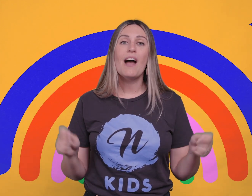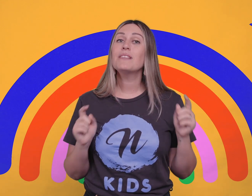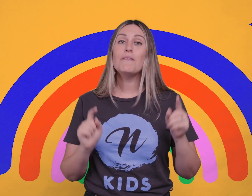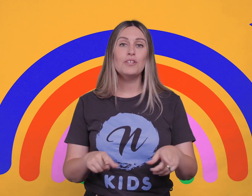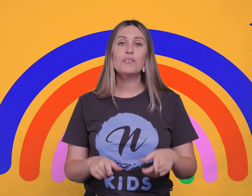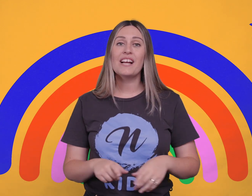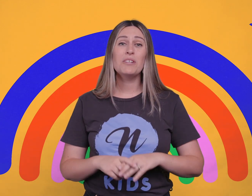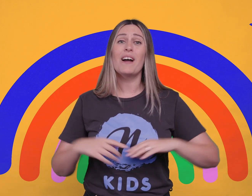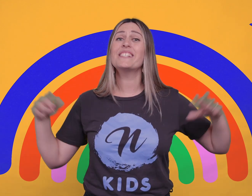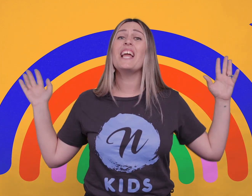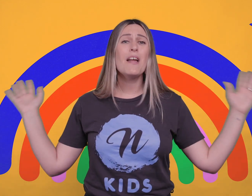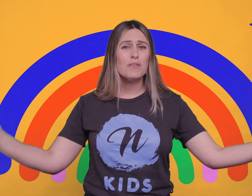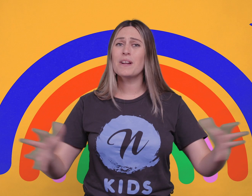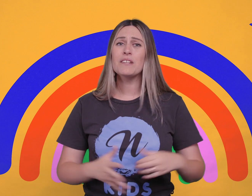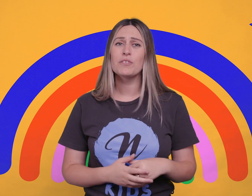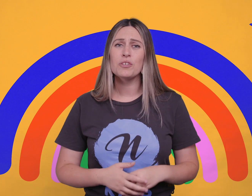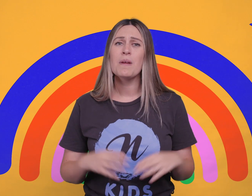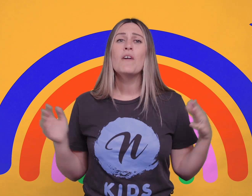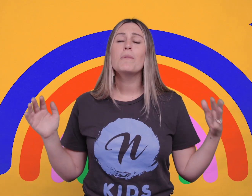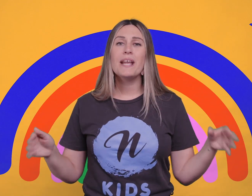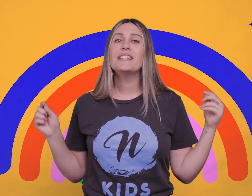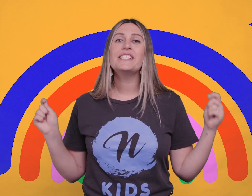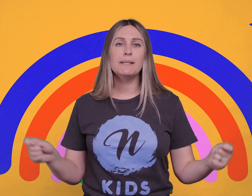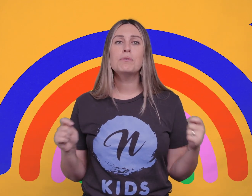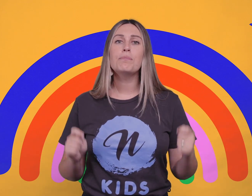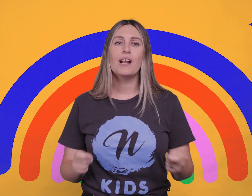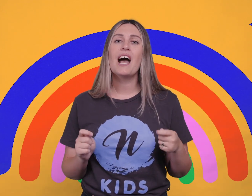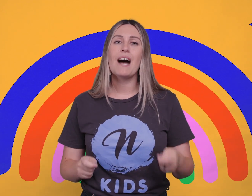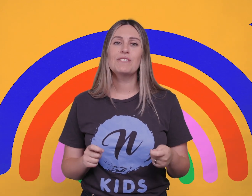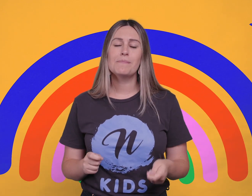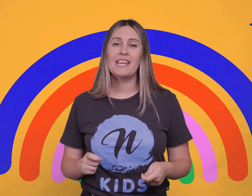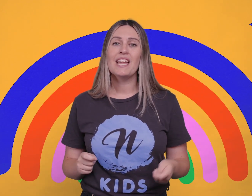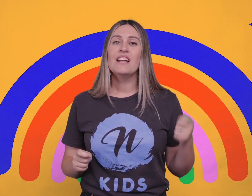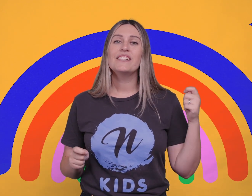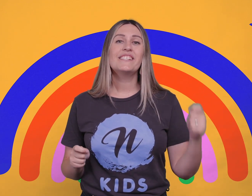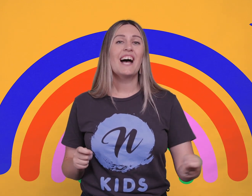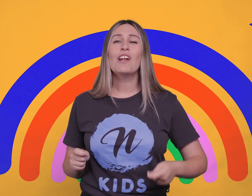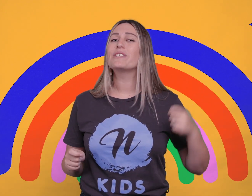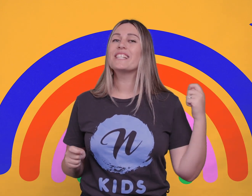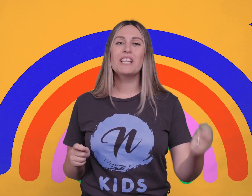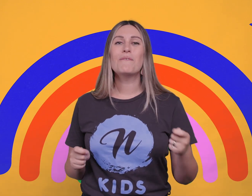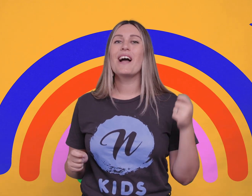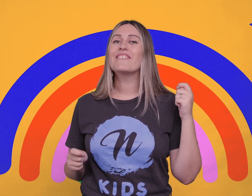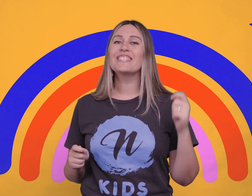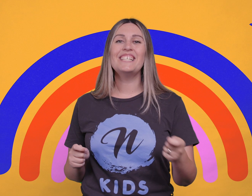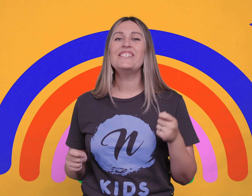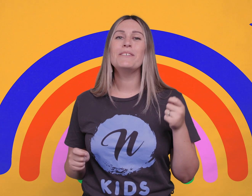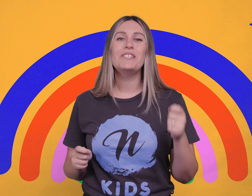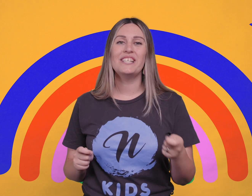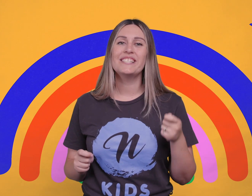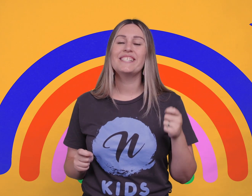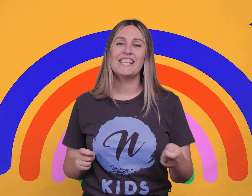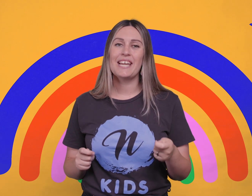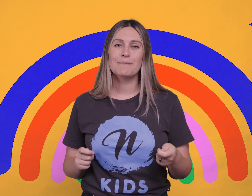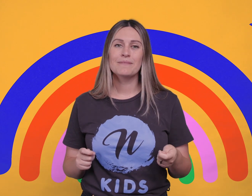And I would love you. Actually, why doesn't everyone in the room. Repeat this simple prayer after me. To start or solidify your relationship